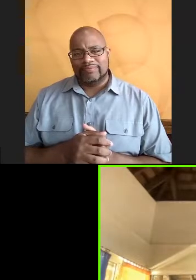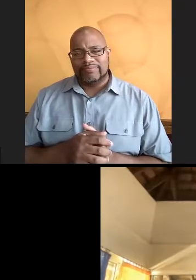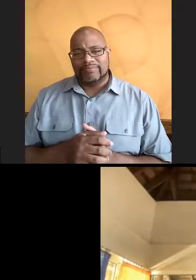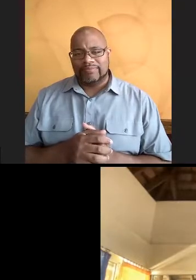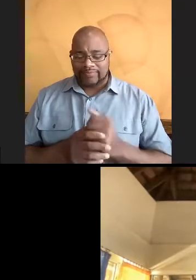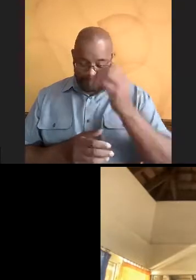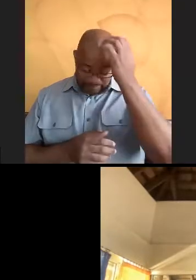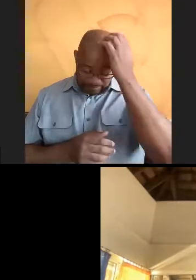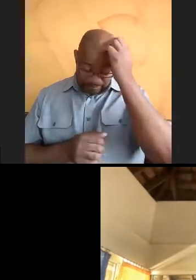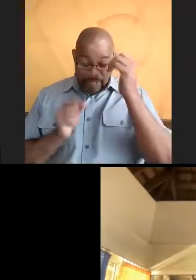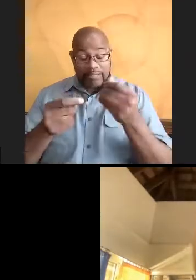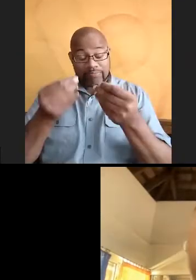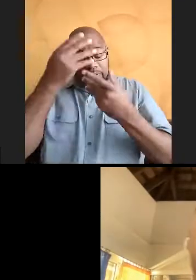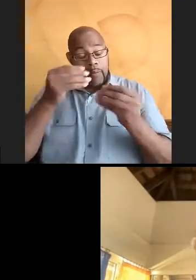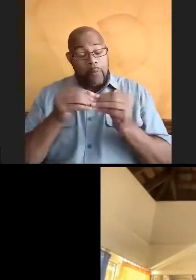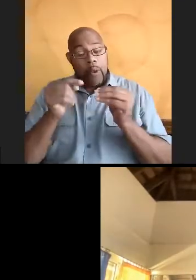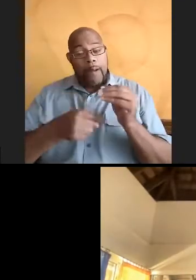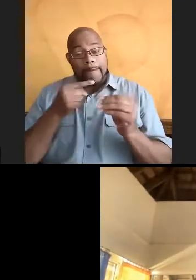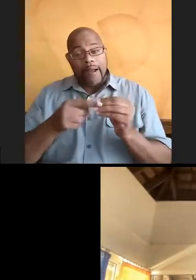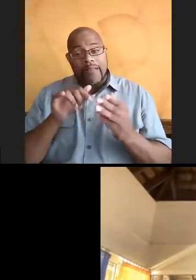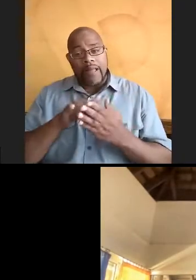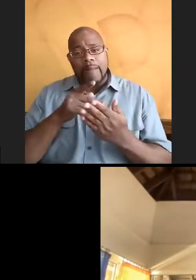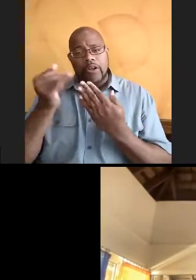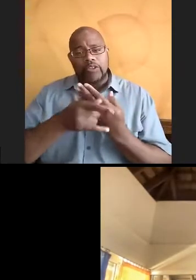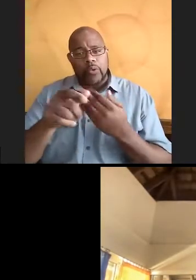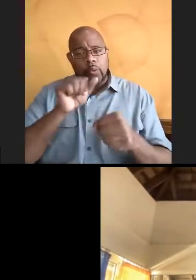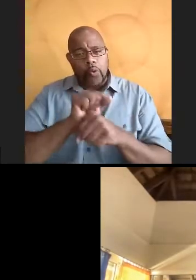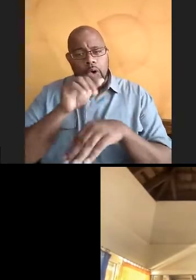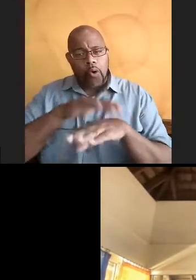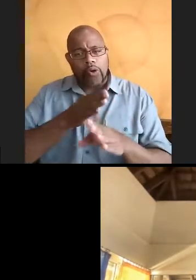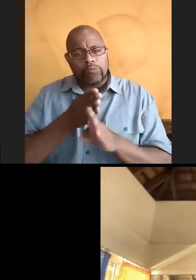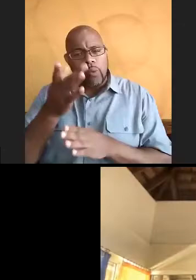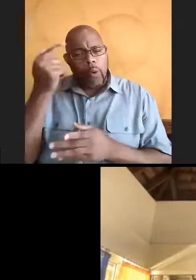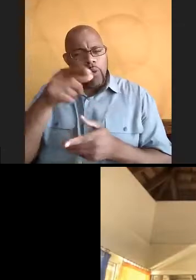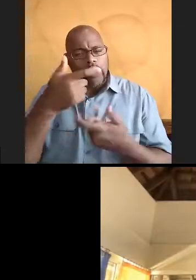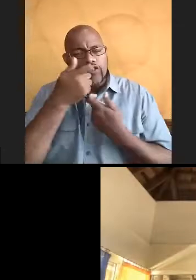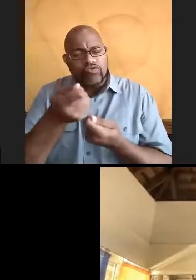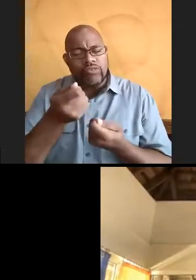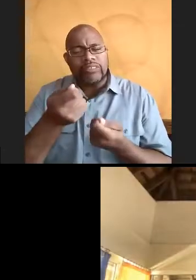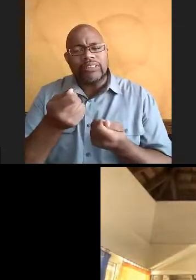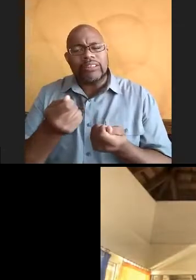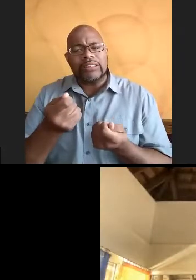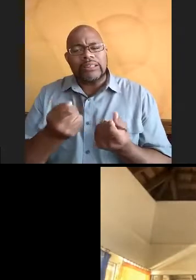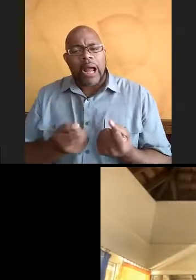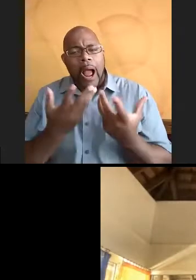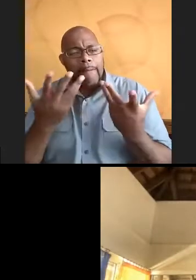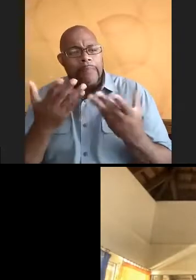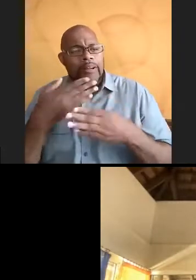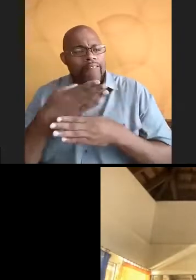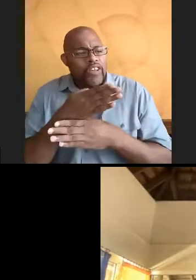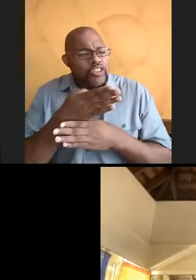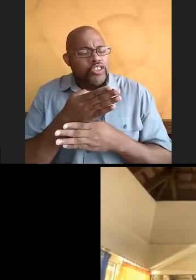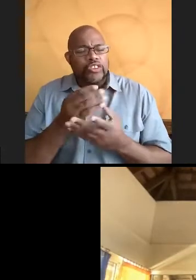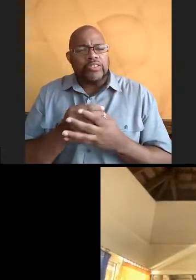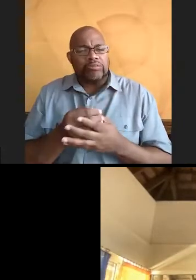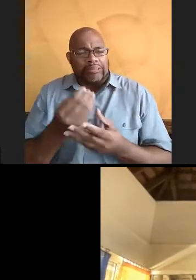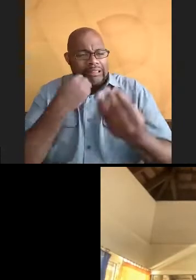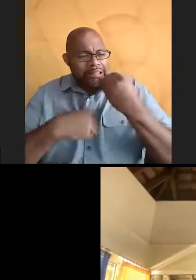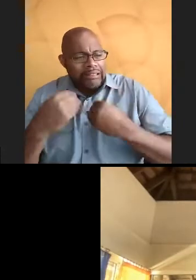And can you tell us a little bit more about the projects you're working on? Why are you interested in how much algae